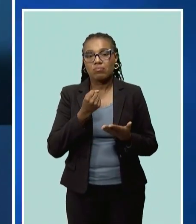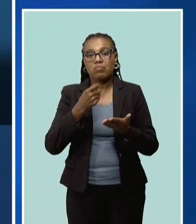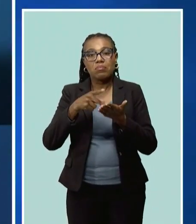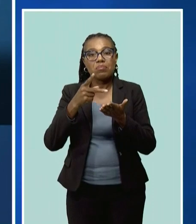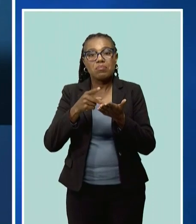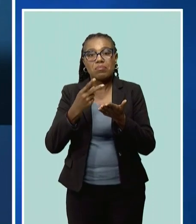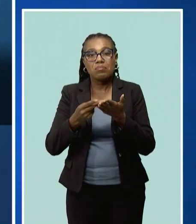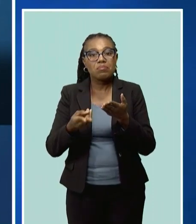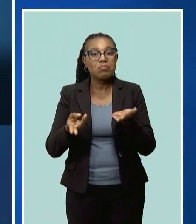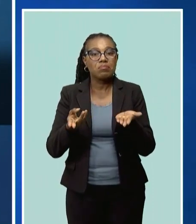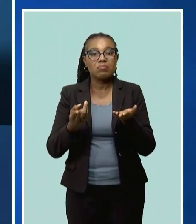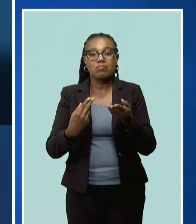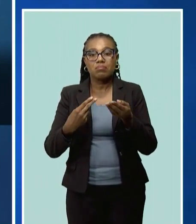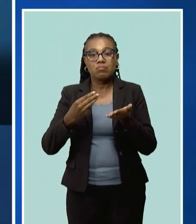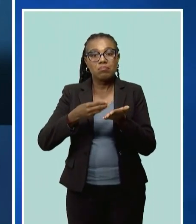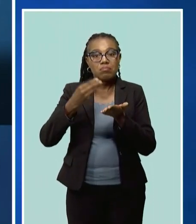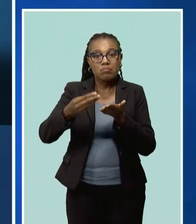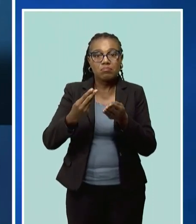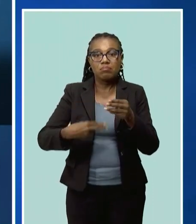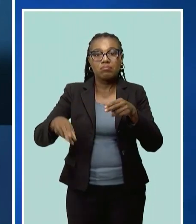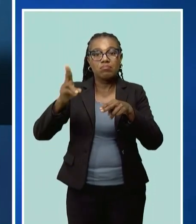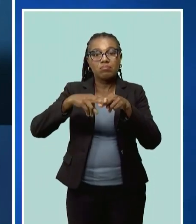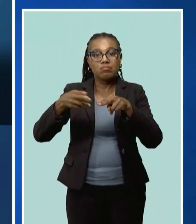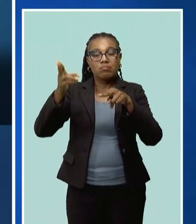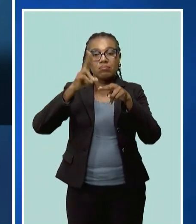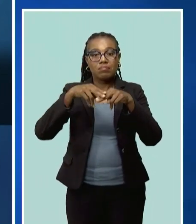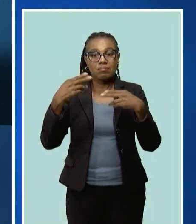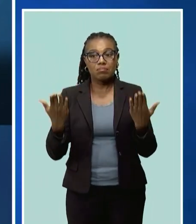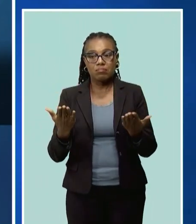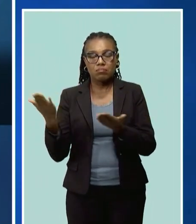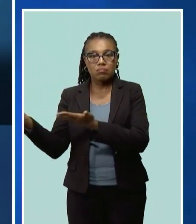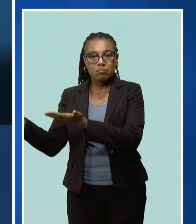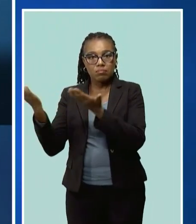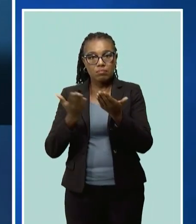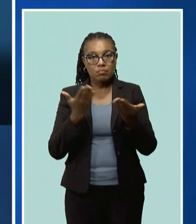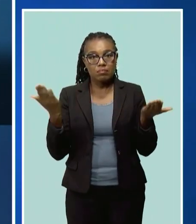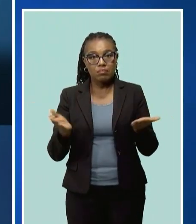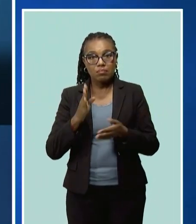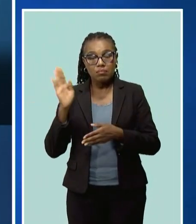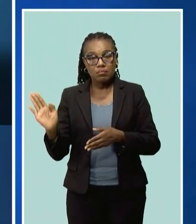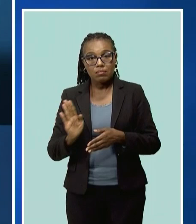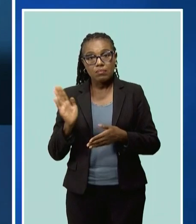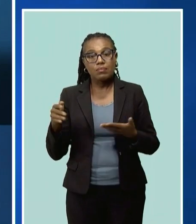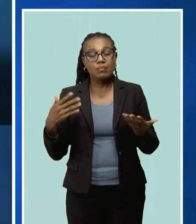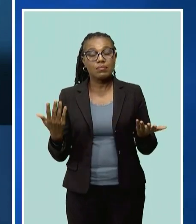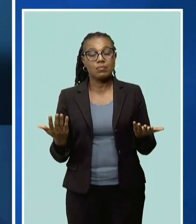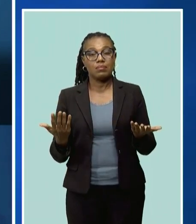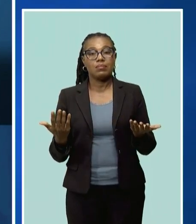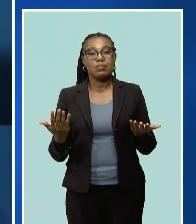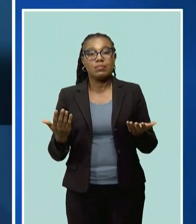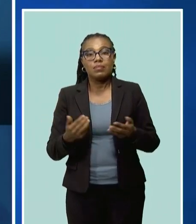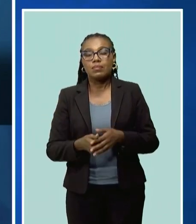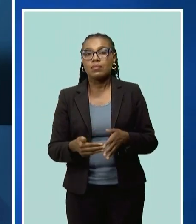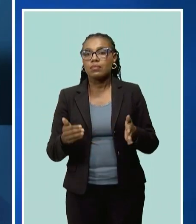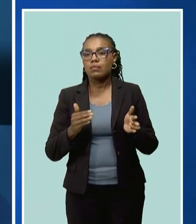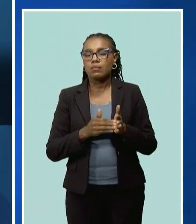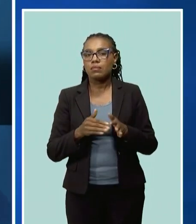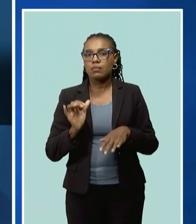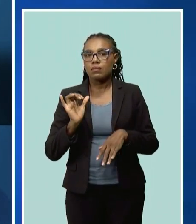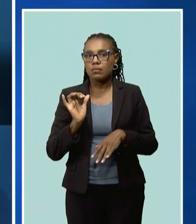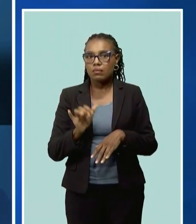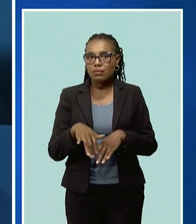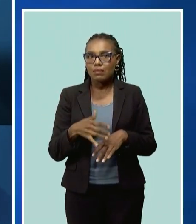is a commodity that is important to enter into Barbados. And again, in that particular